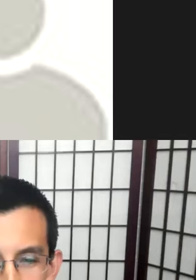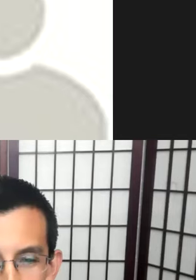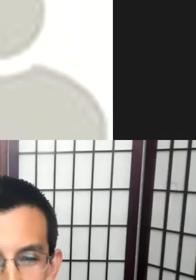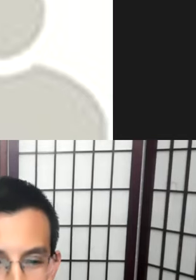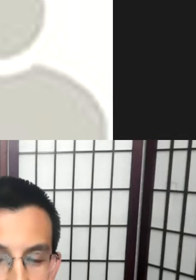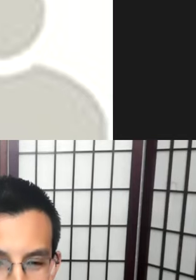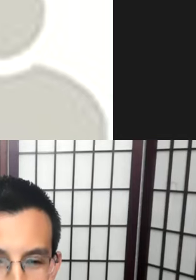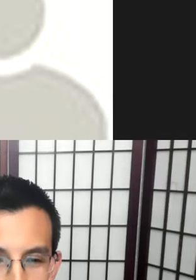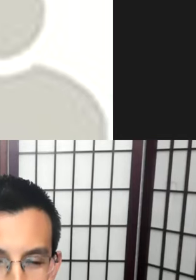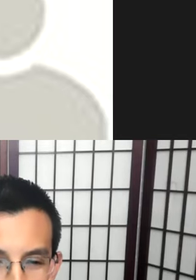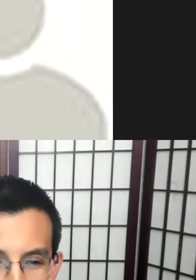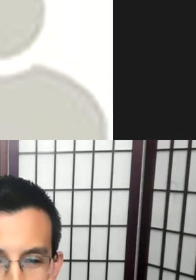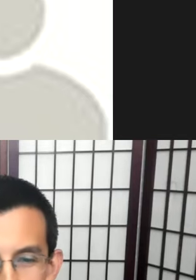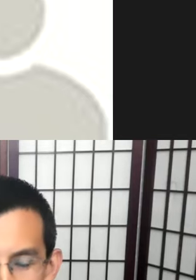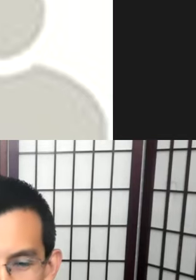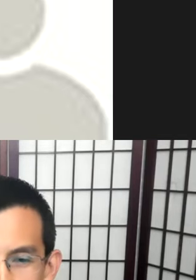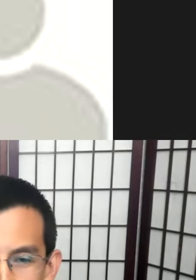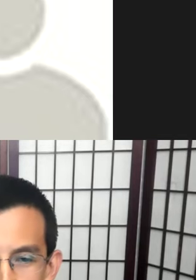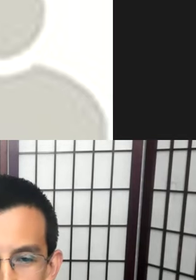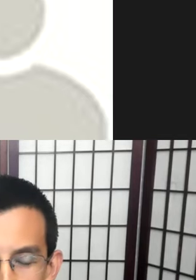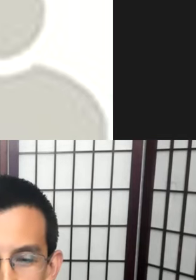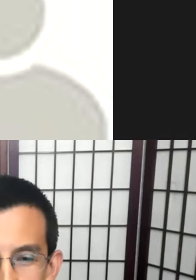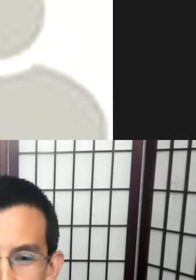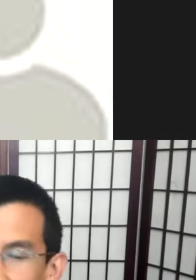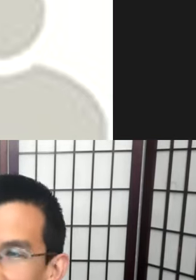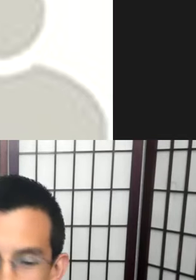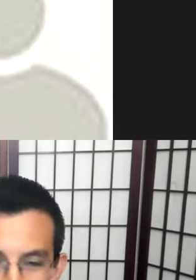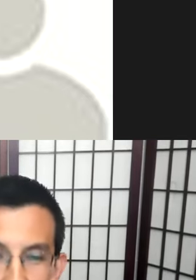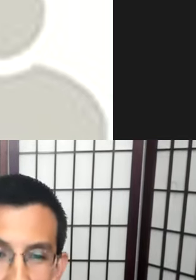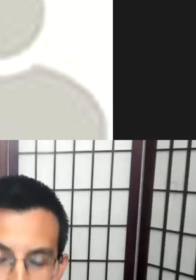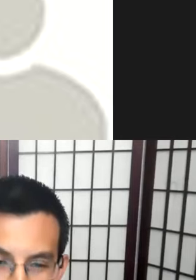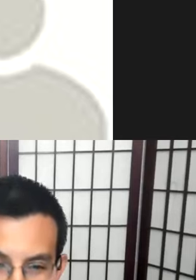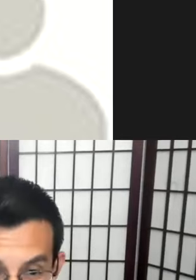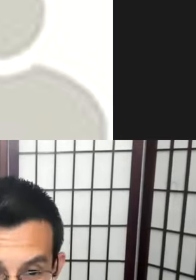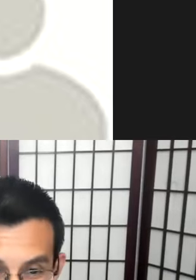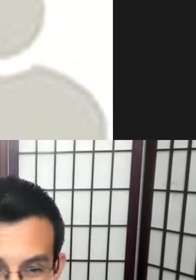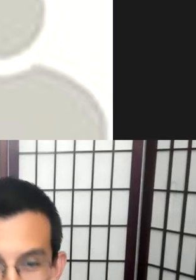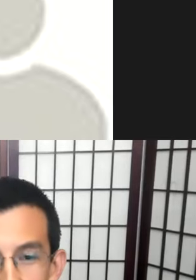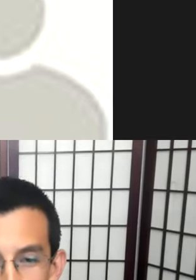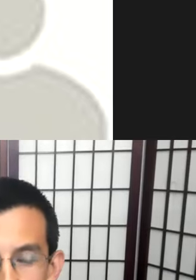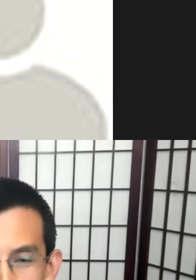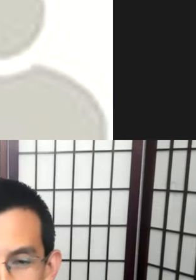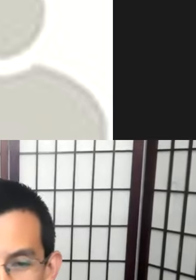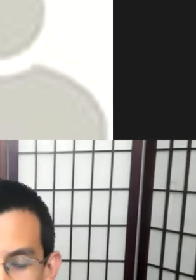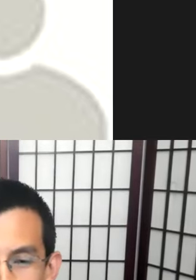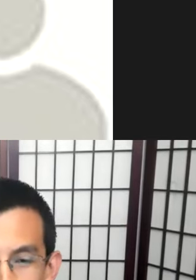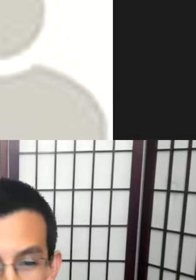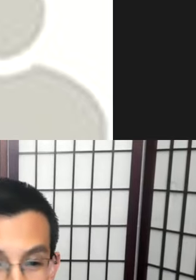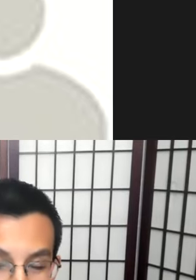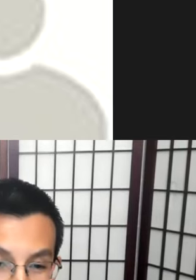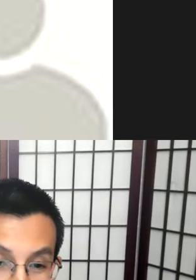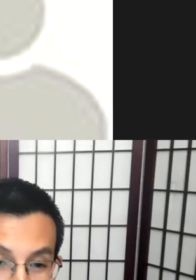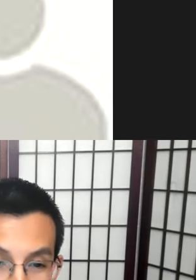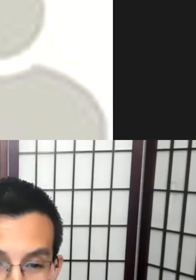more and more members of these language communities are themselves becoming scholars. You know, setting the stage for the work, you know, sort of aligning